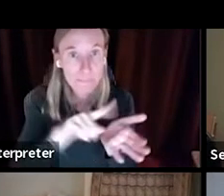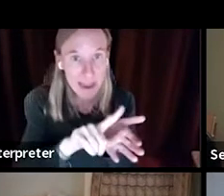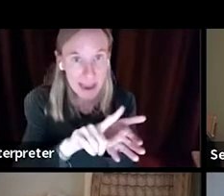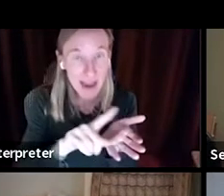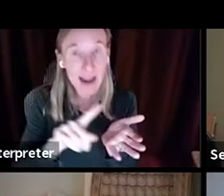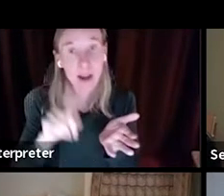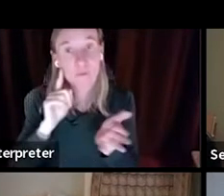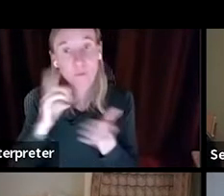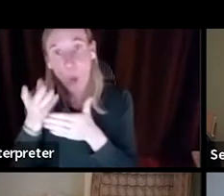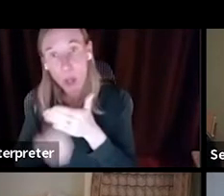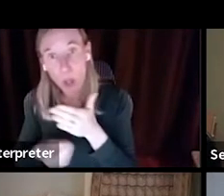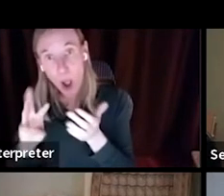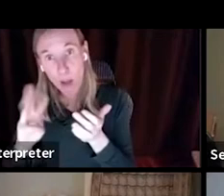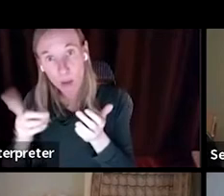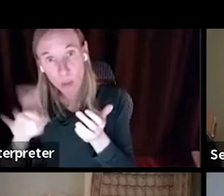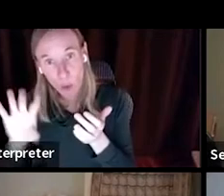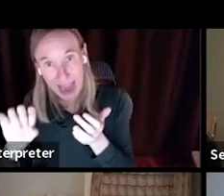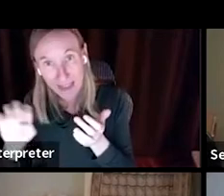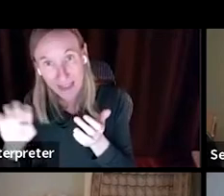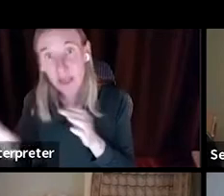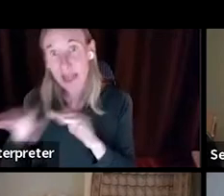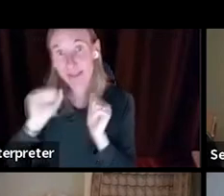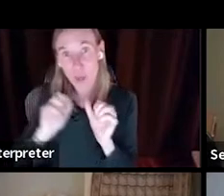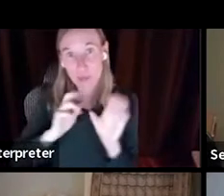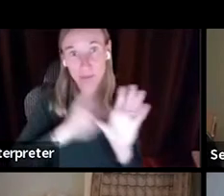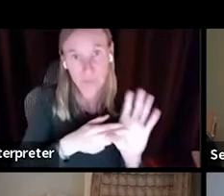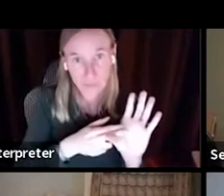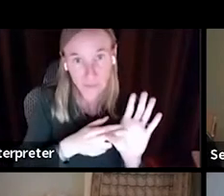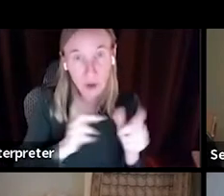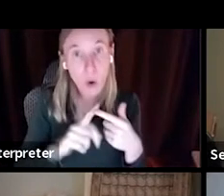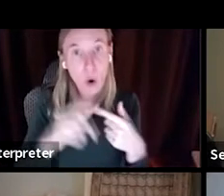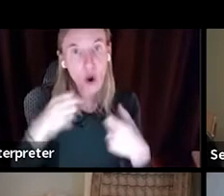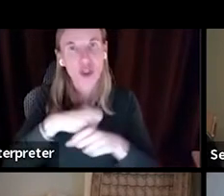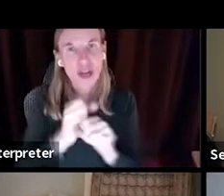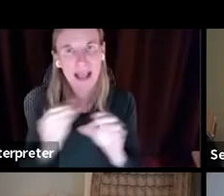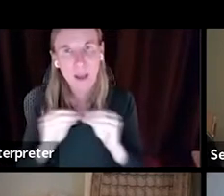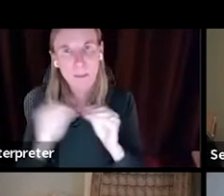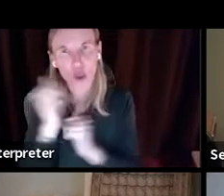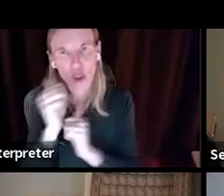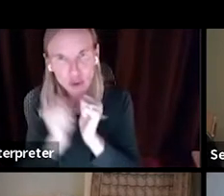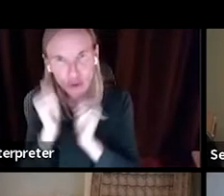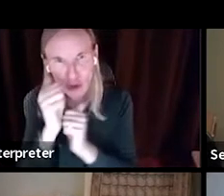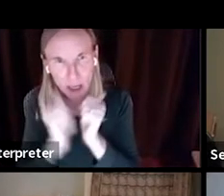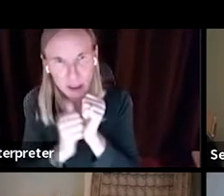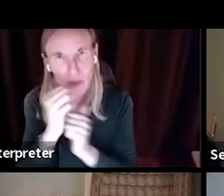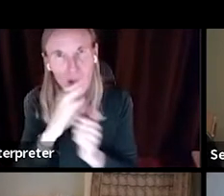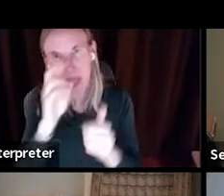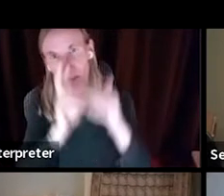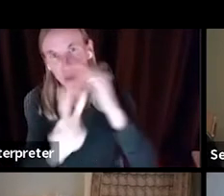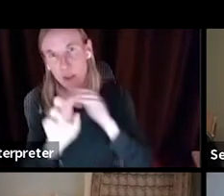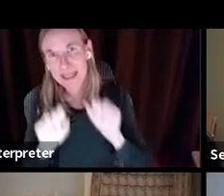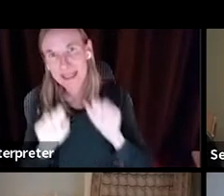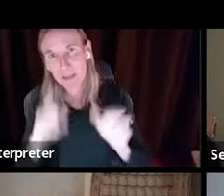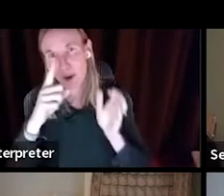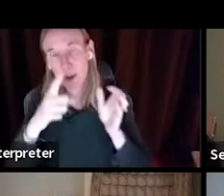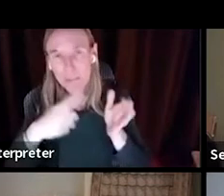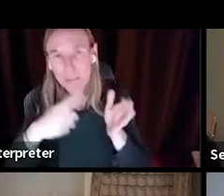from them having to step in for us, we're creating a more structured and predictable payment